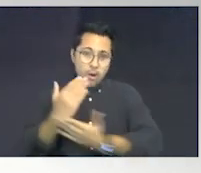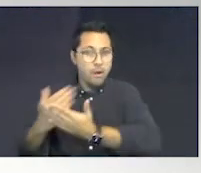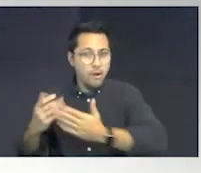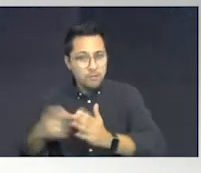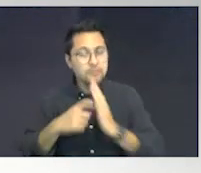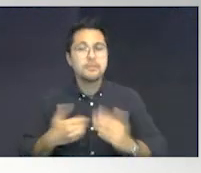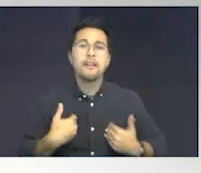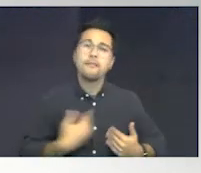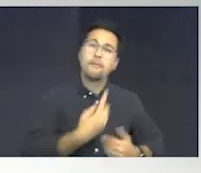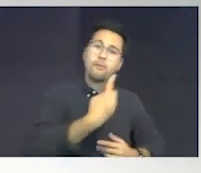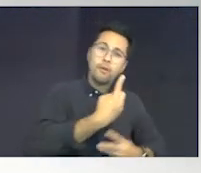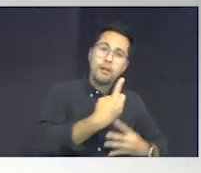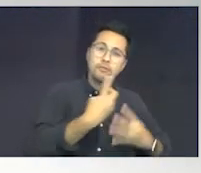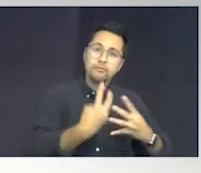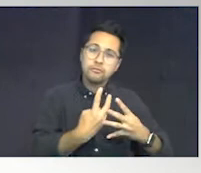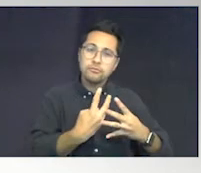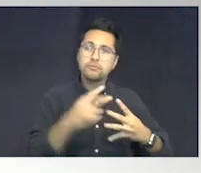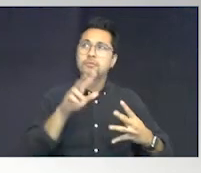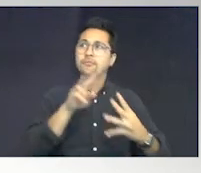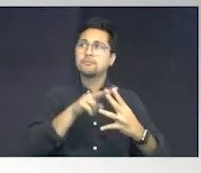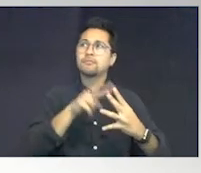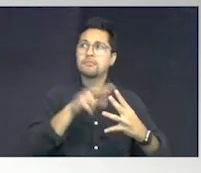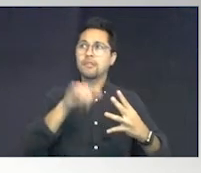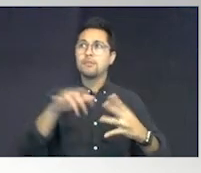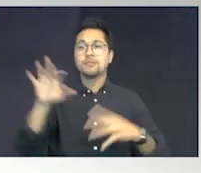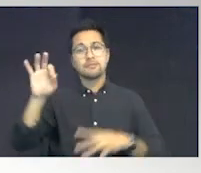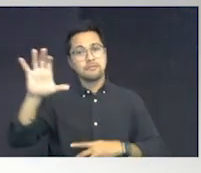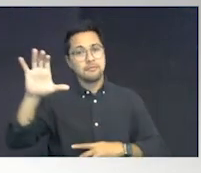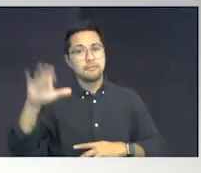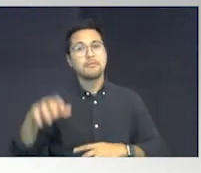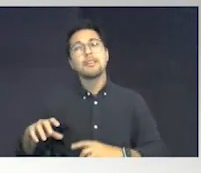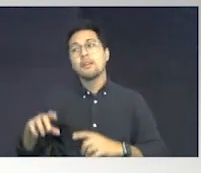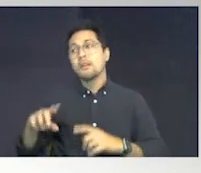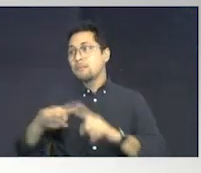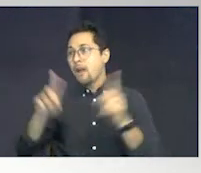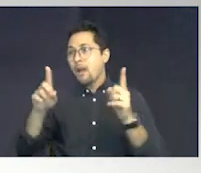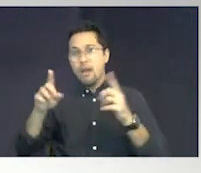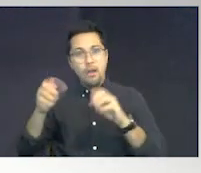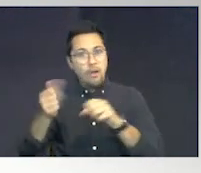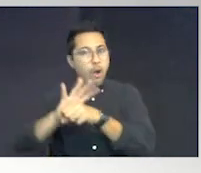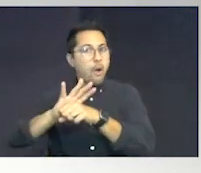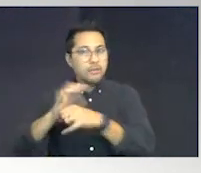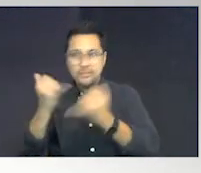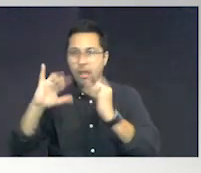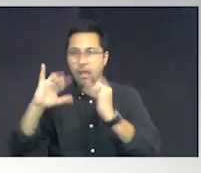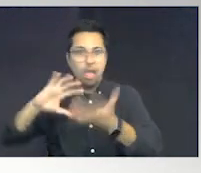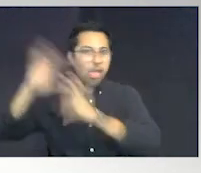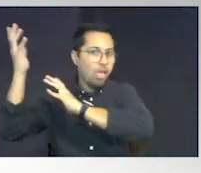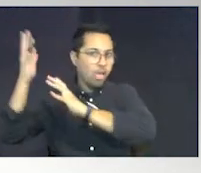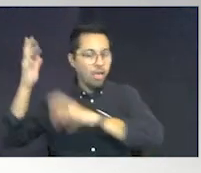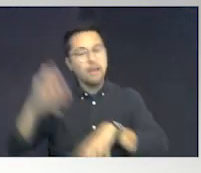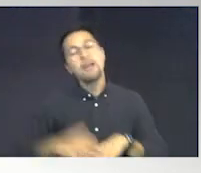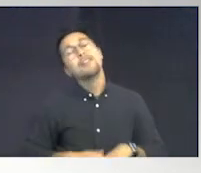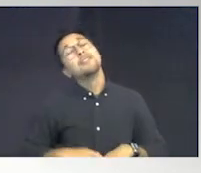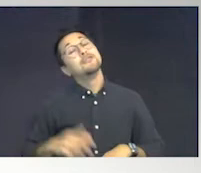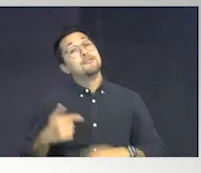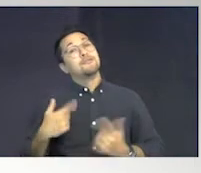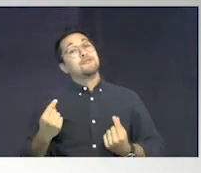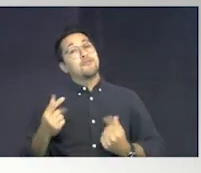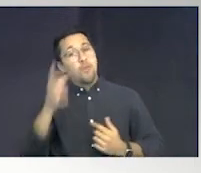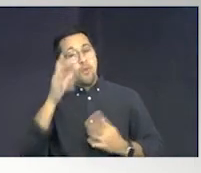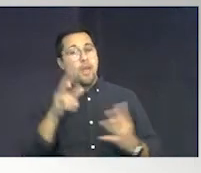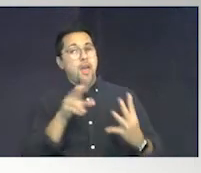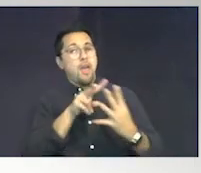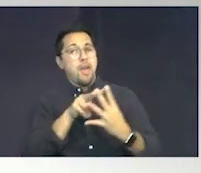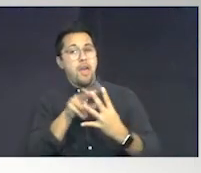one and two were going to be done in Family Cafe, and then COVID still messed it up. So we are going to combine